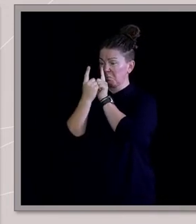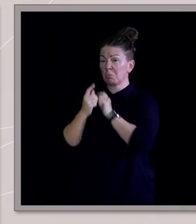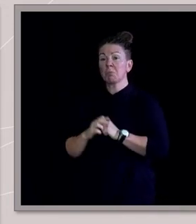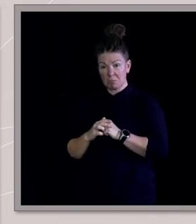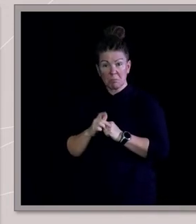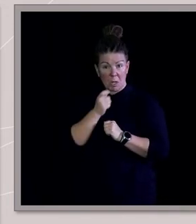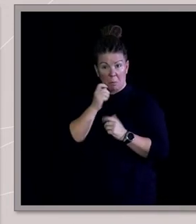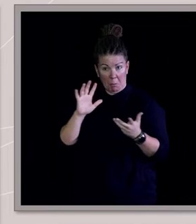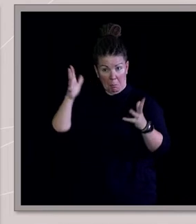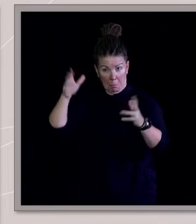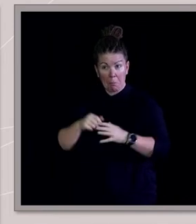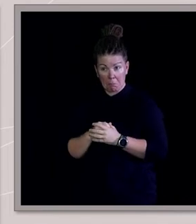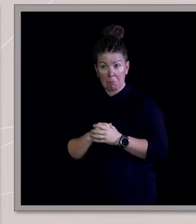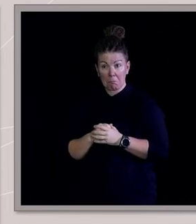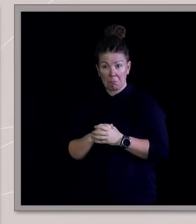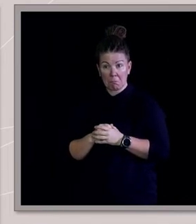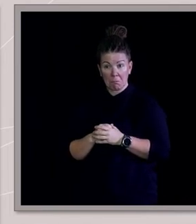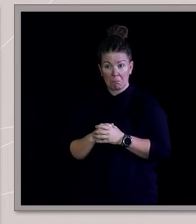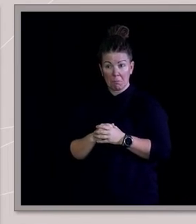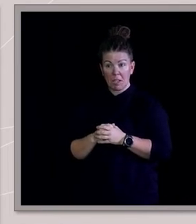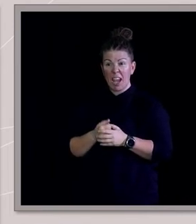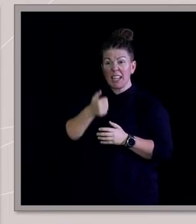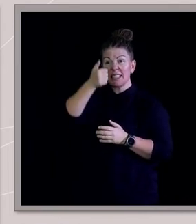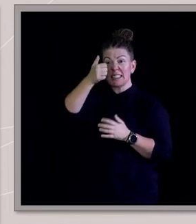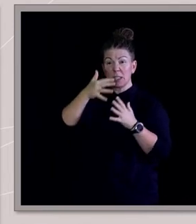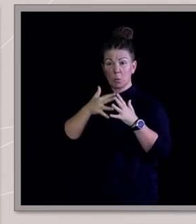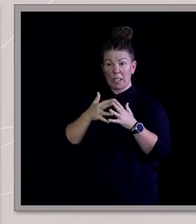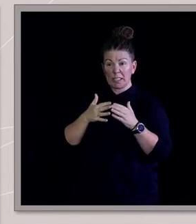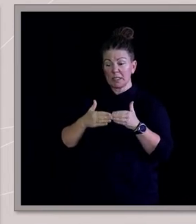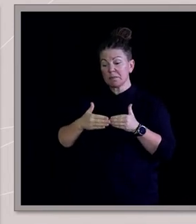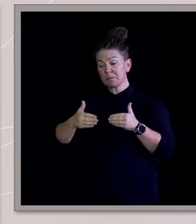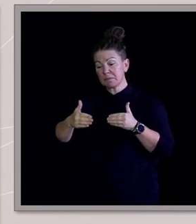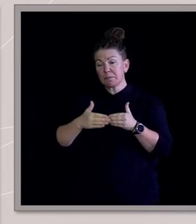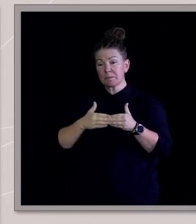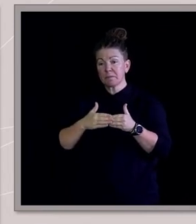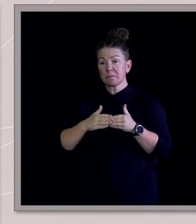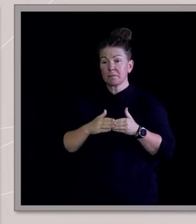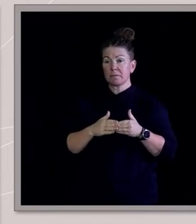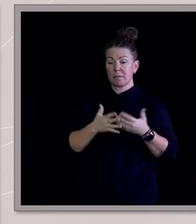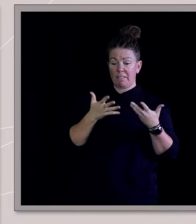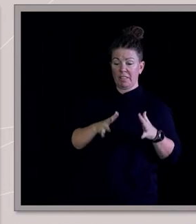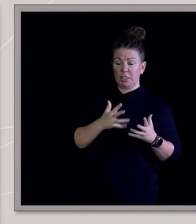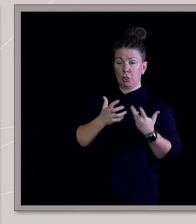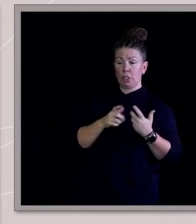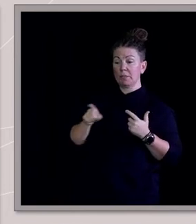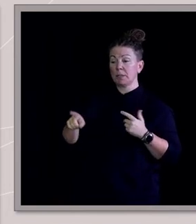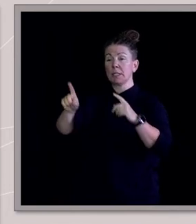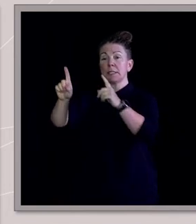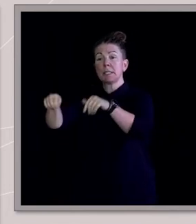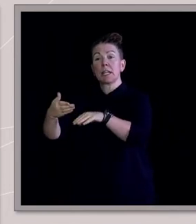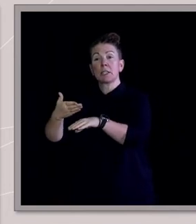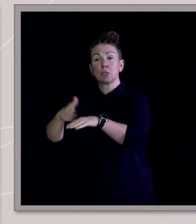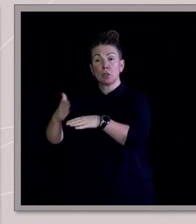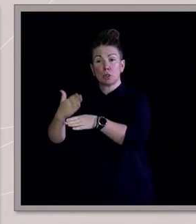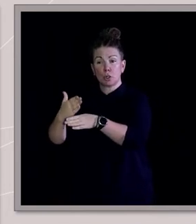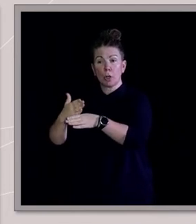crisis point. So I had six weeks between the end of uni and starting my full-time job at an investment bank.